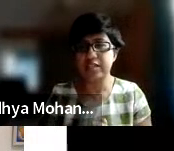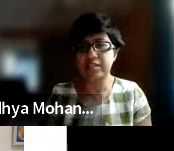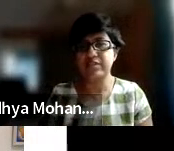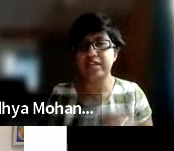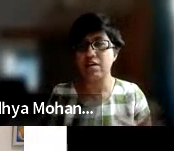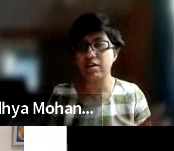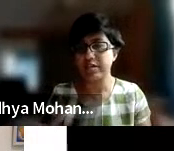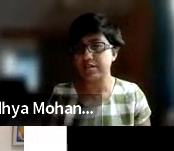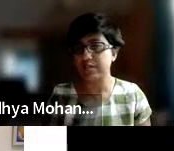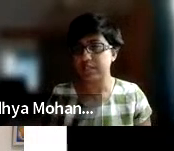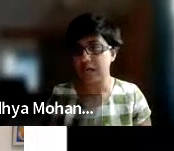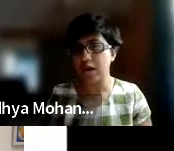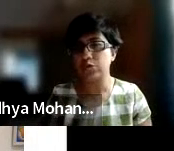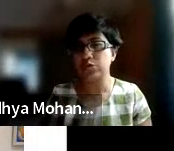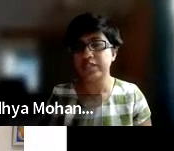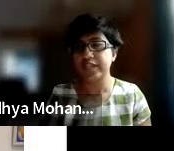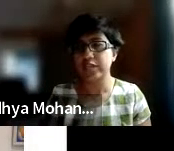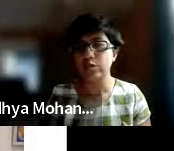the space and